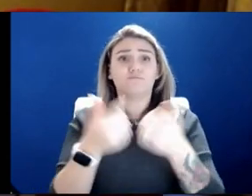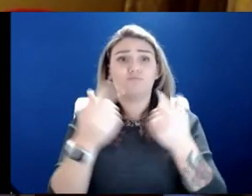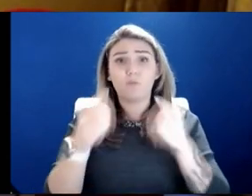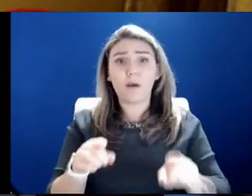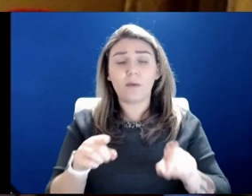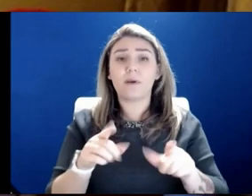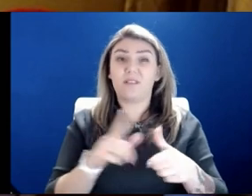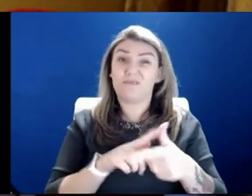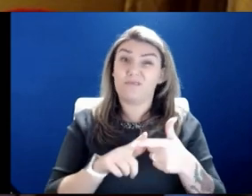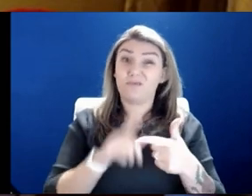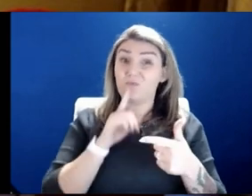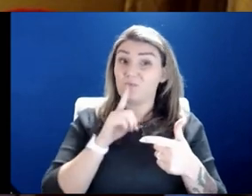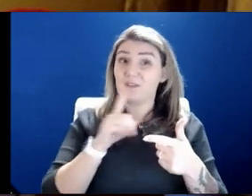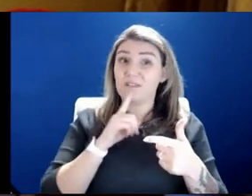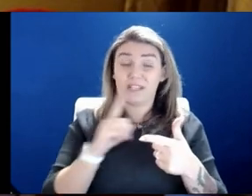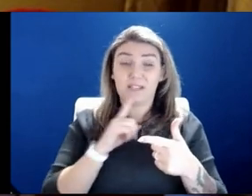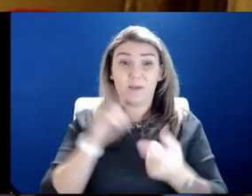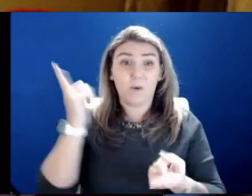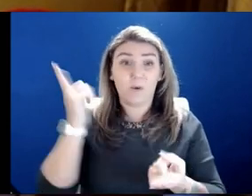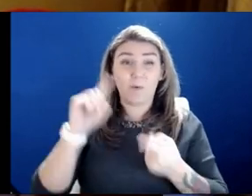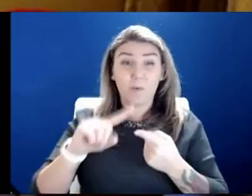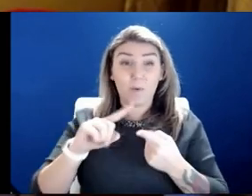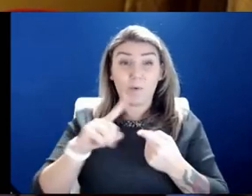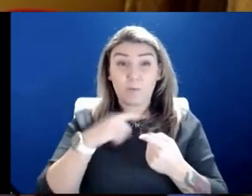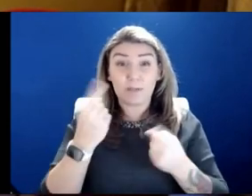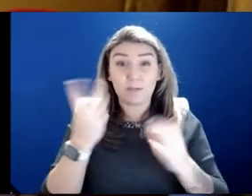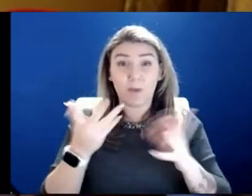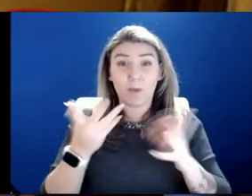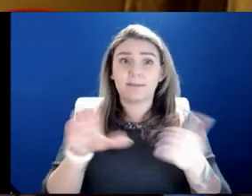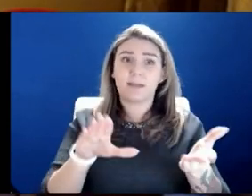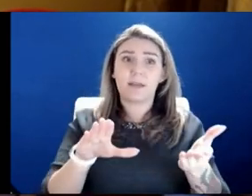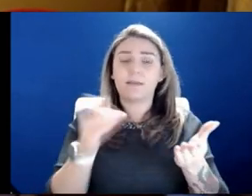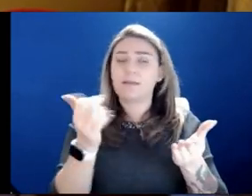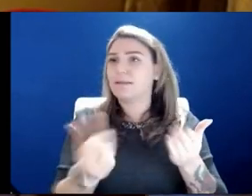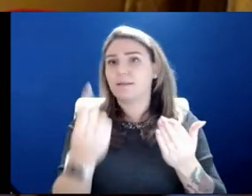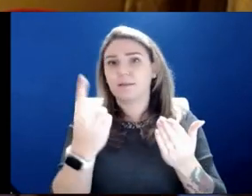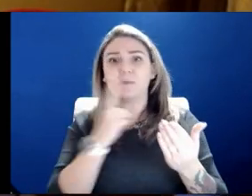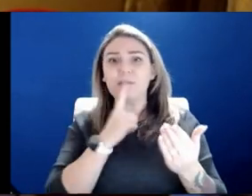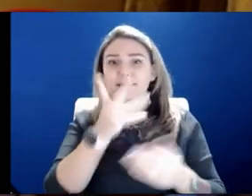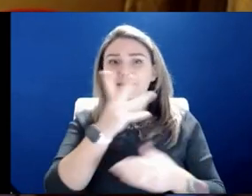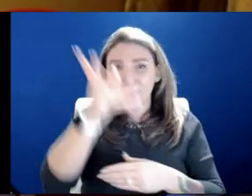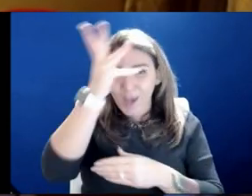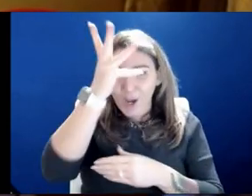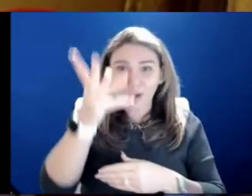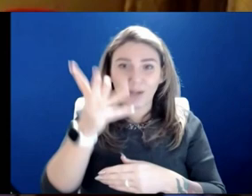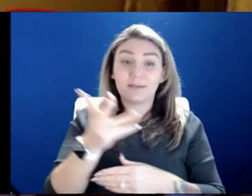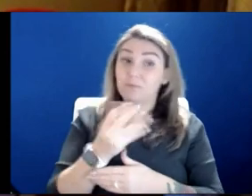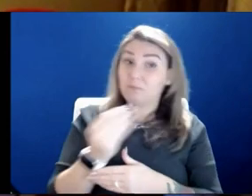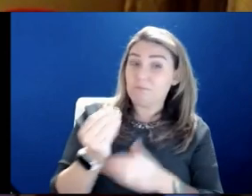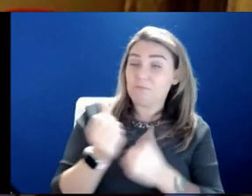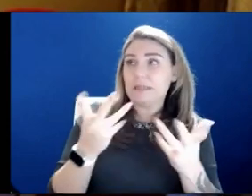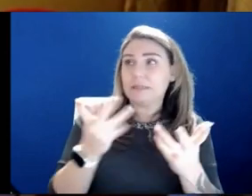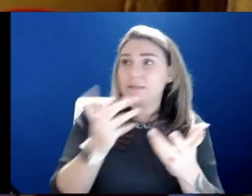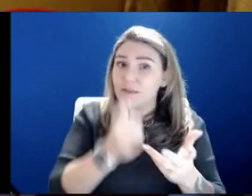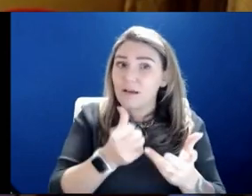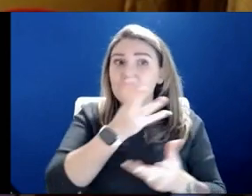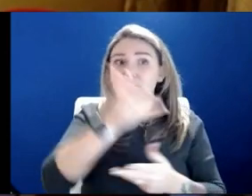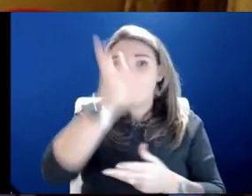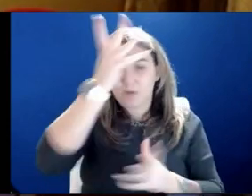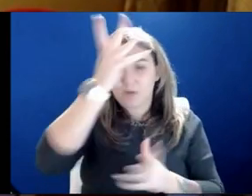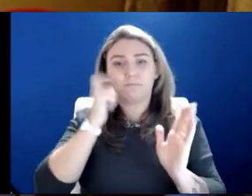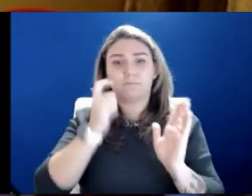reduces the risk of death. And so, you know, any of us who are parents and even many of us who are not, um, recognize